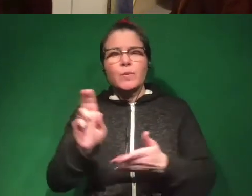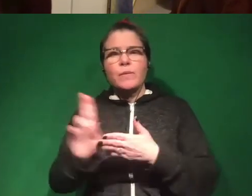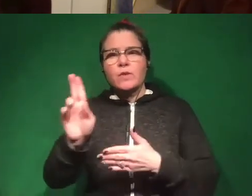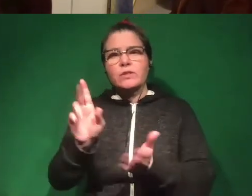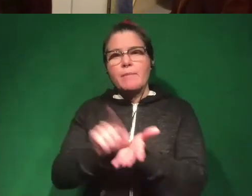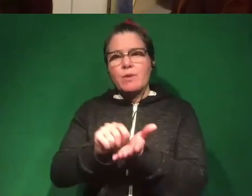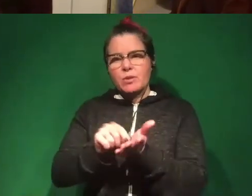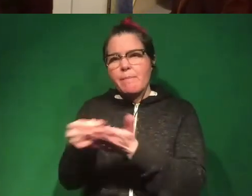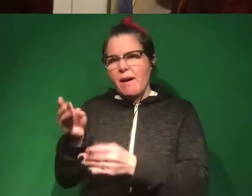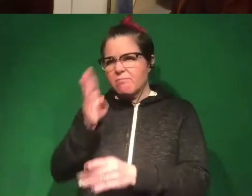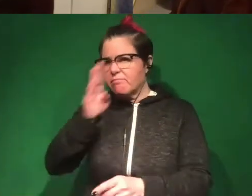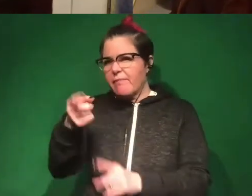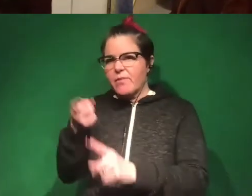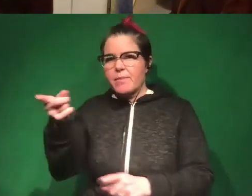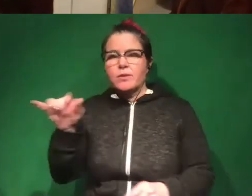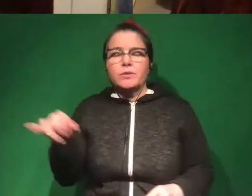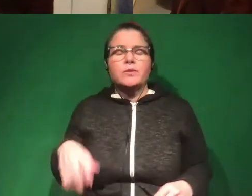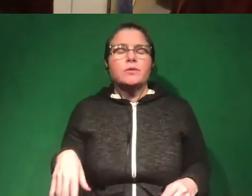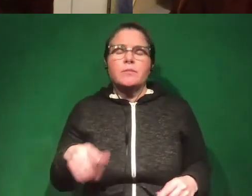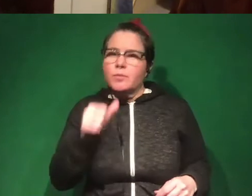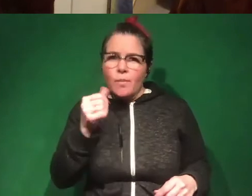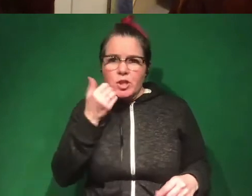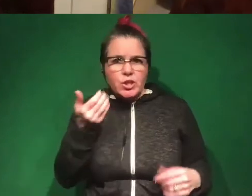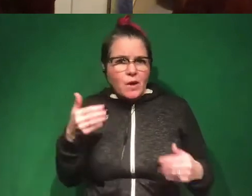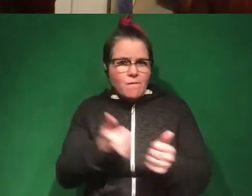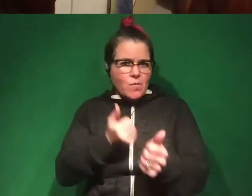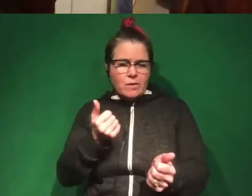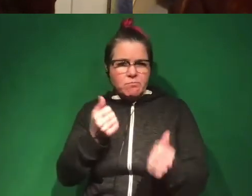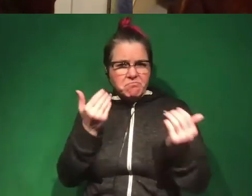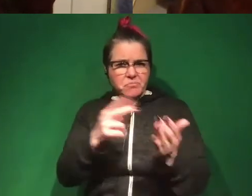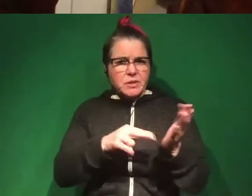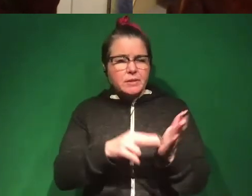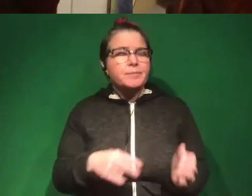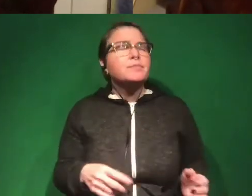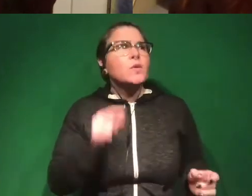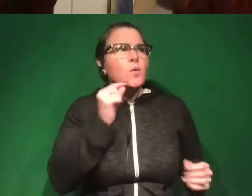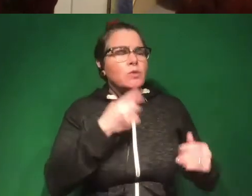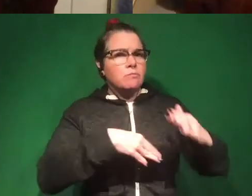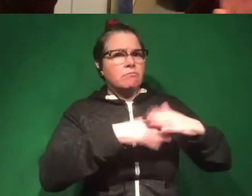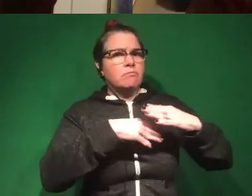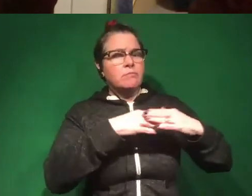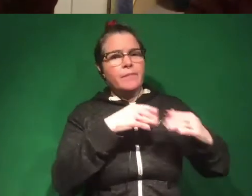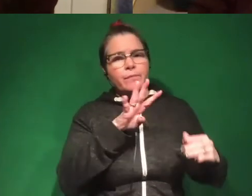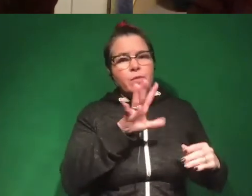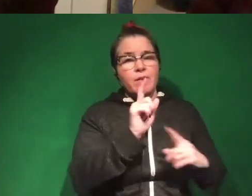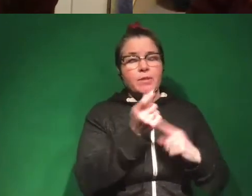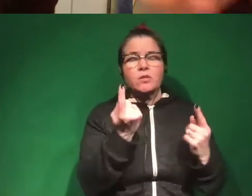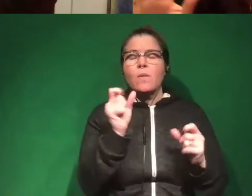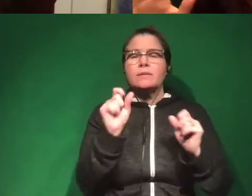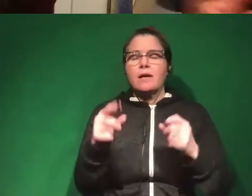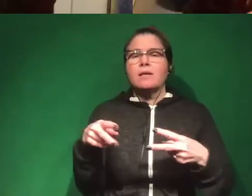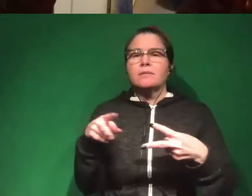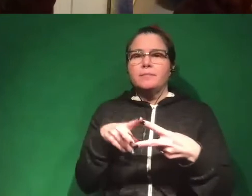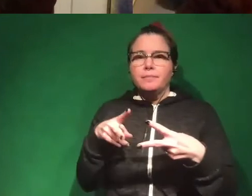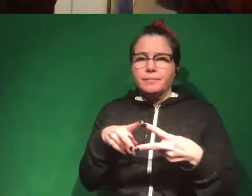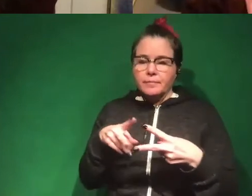I wouldn't be shy about reading the actual work. It's quite good. Awesome. Cool. Okay. So we try to keep these at 45 minutes. So we always ask everybody